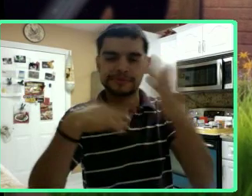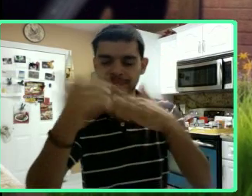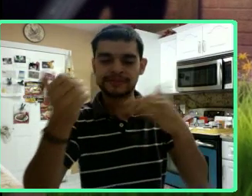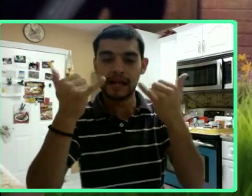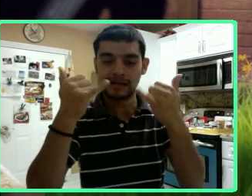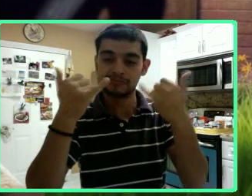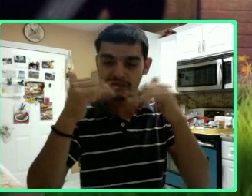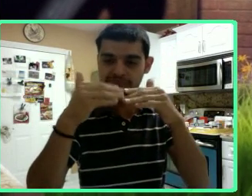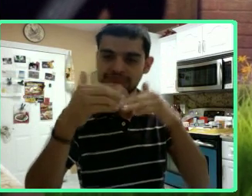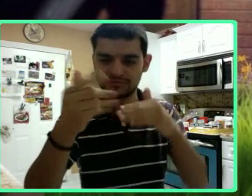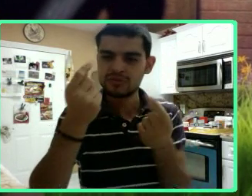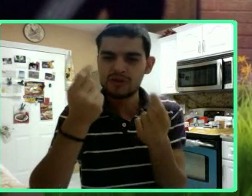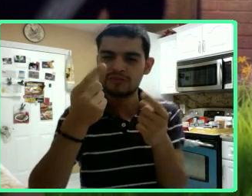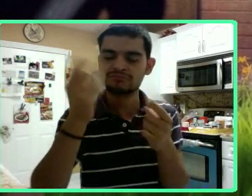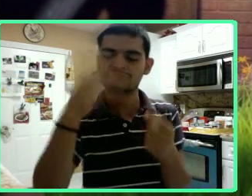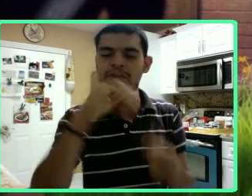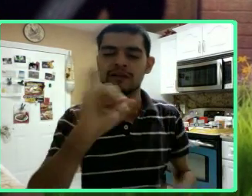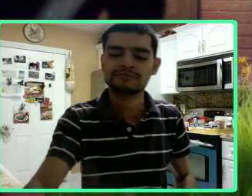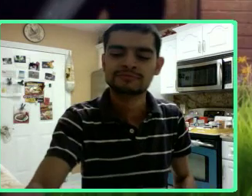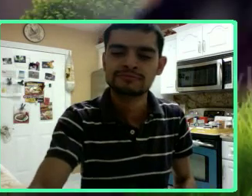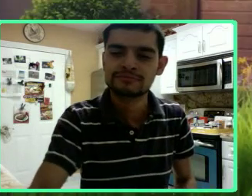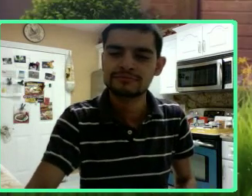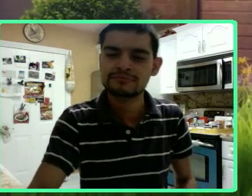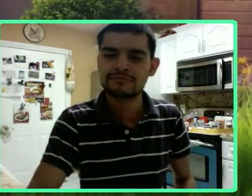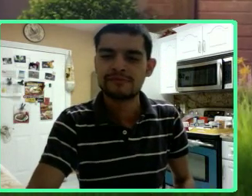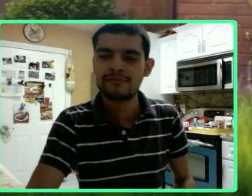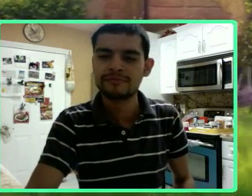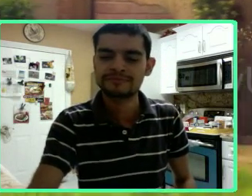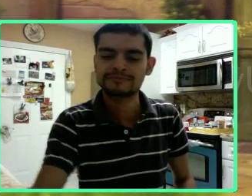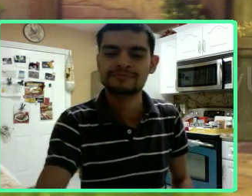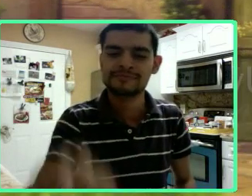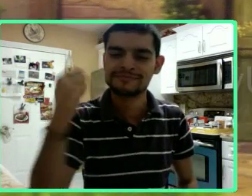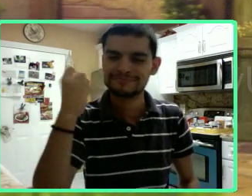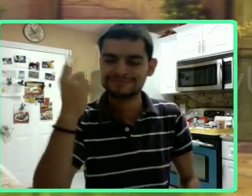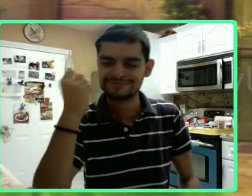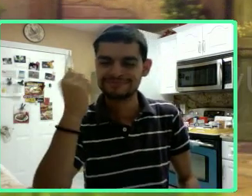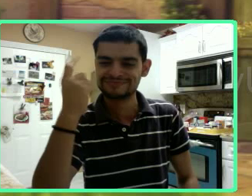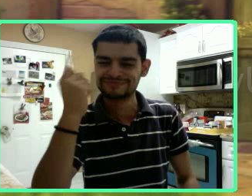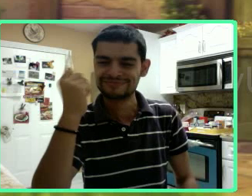I don't use an idea. I don't use a pair. It's so cool.